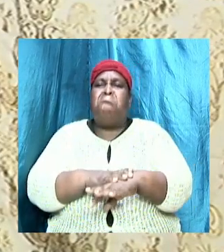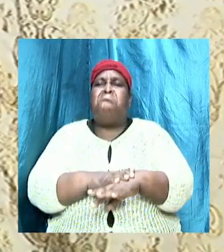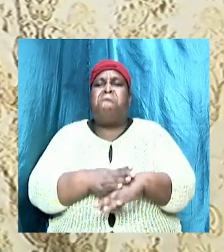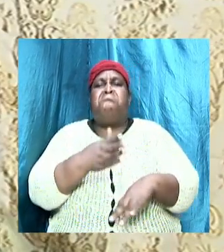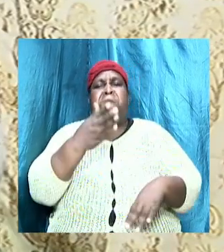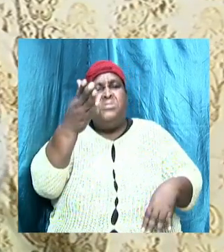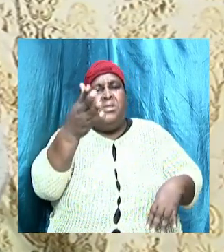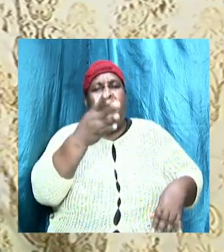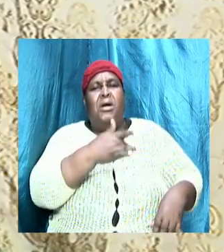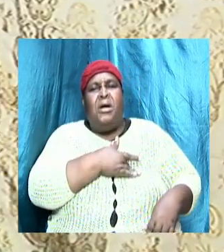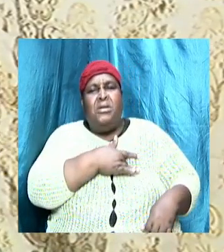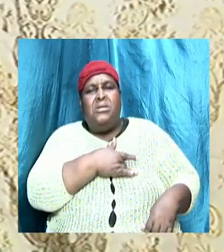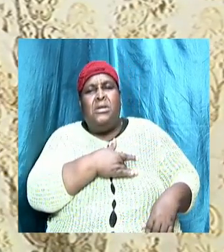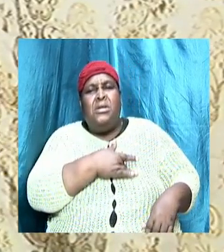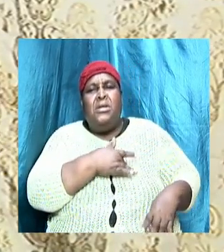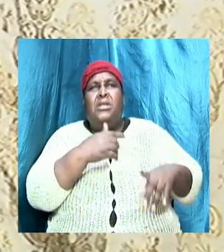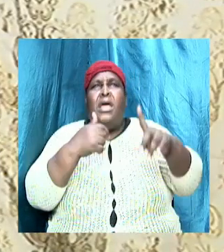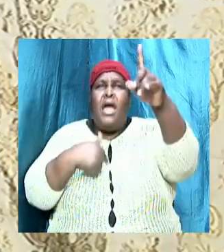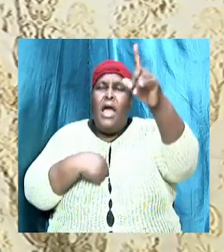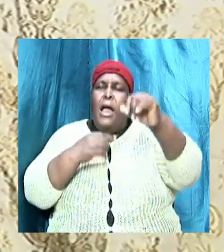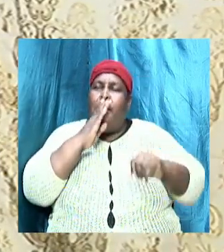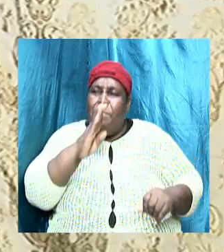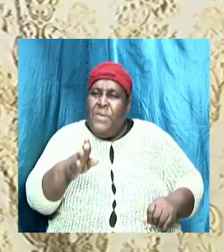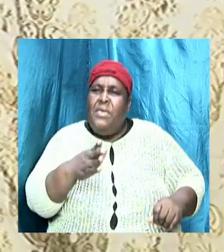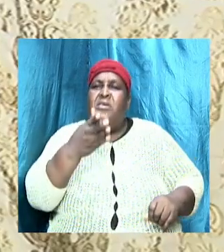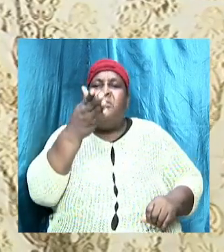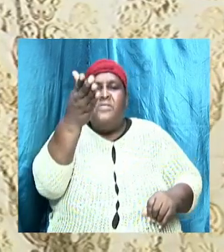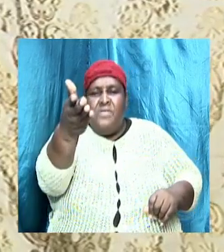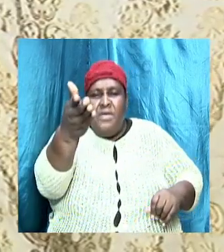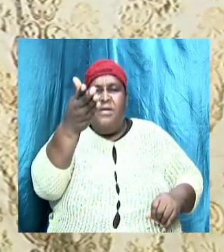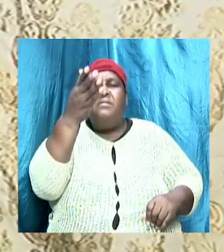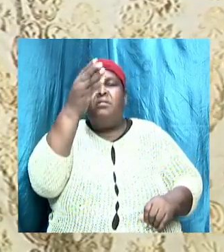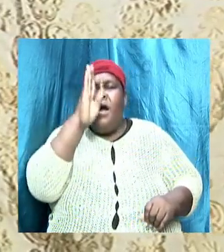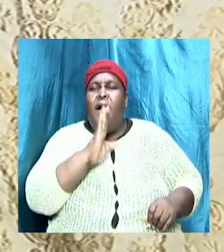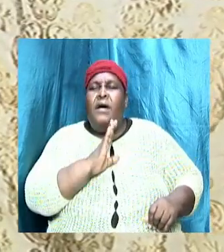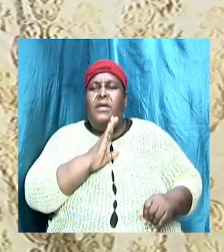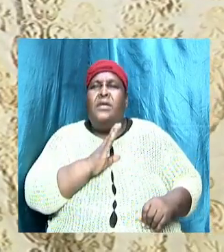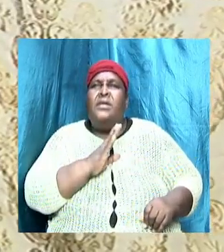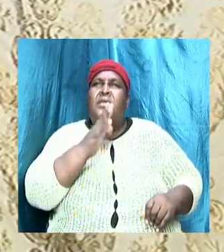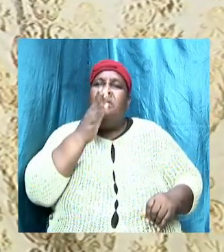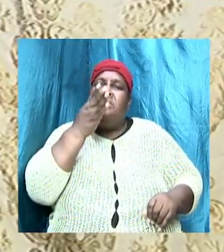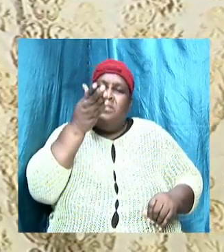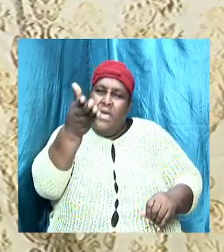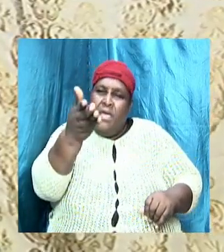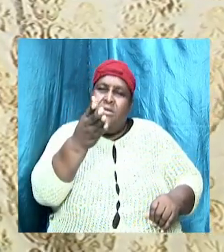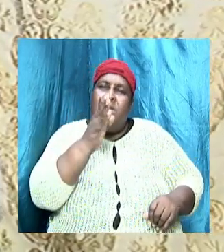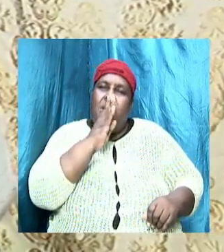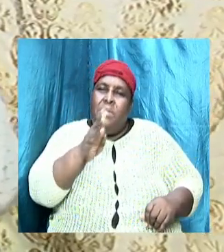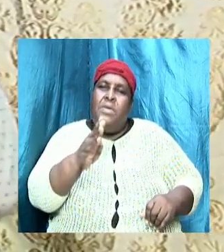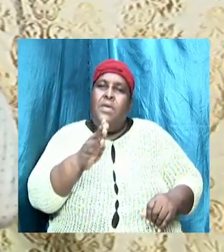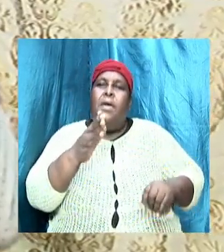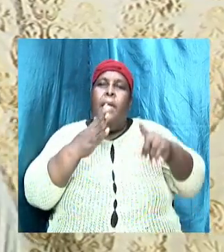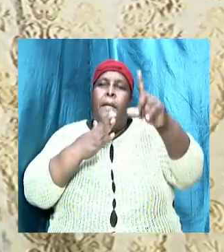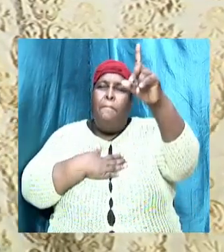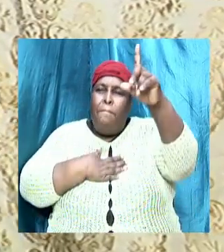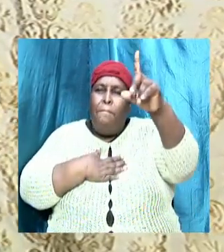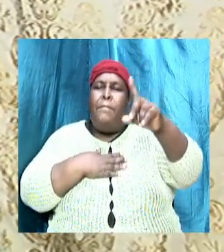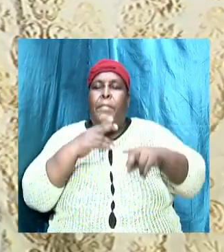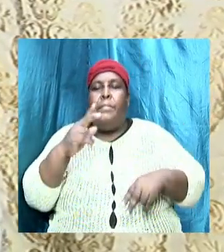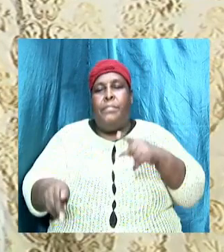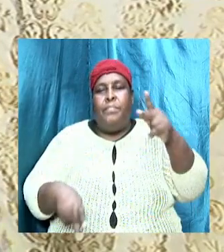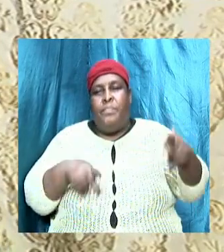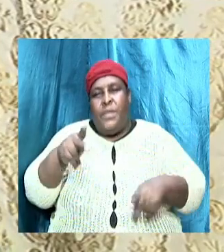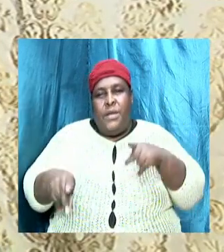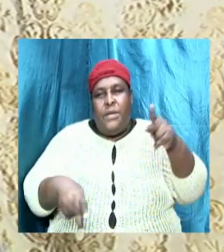and I will be their God, and they shall be. Look here, I want us to understand that if it's not written